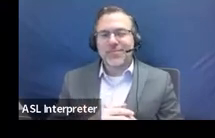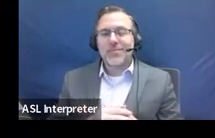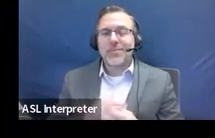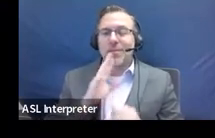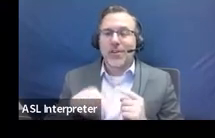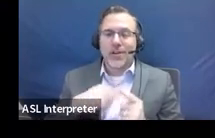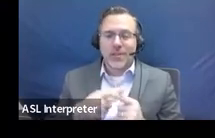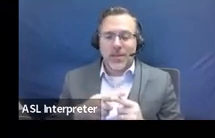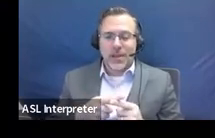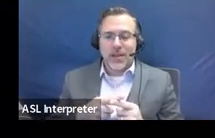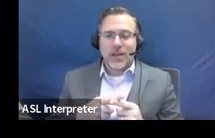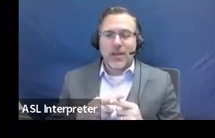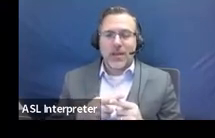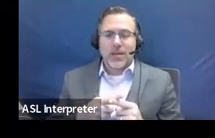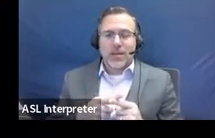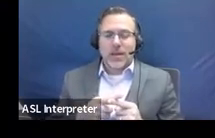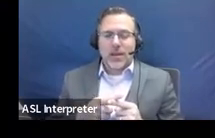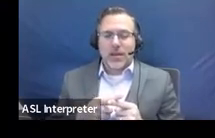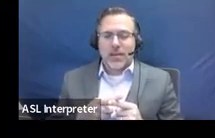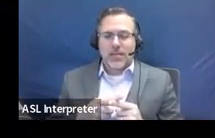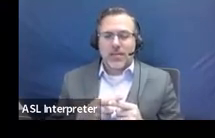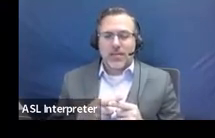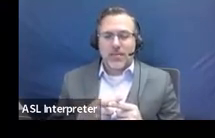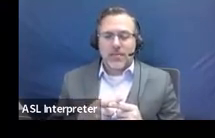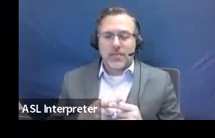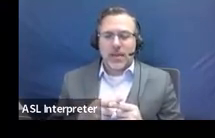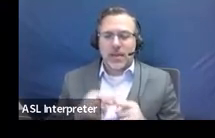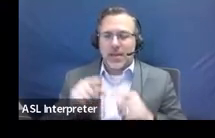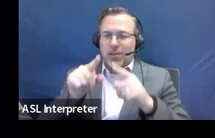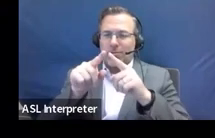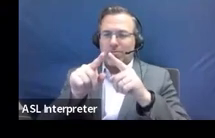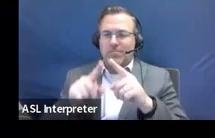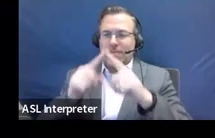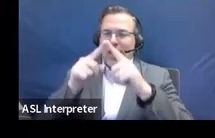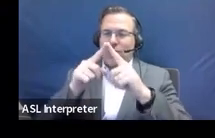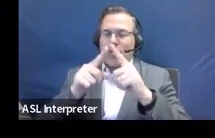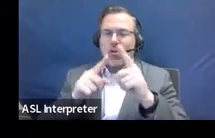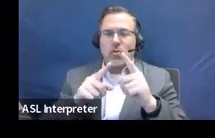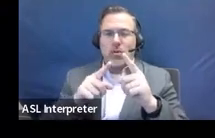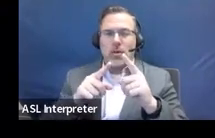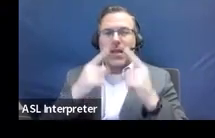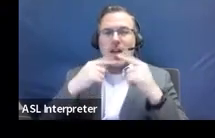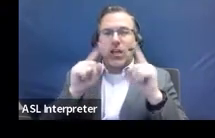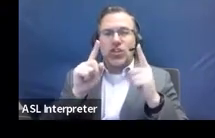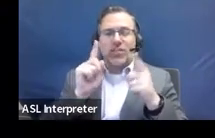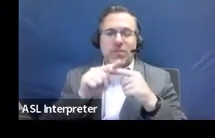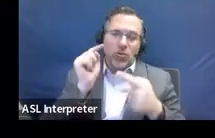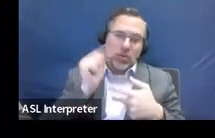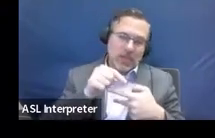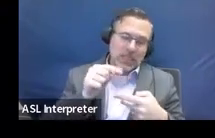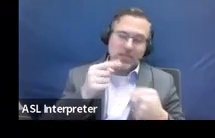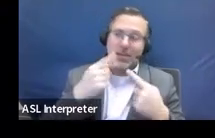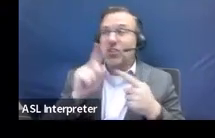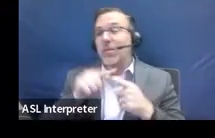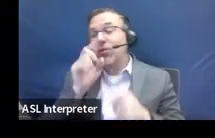both. And so there's like this little arrow thing. It's like achievement to this, achievement to age, achievement to